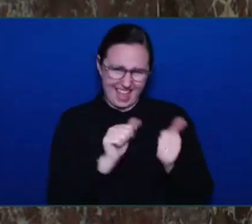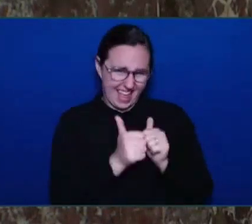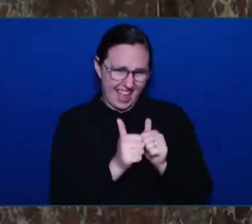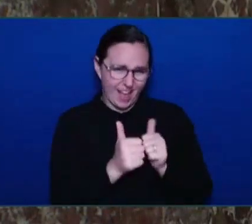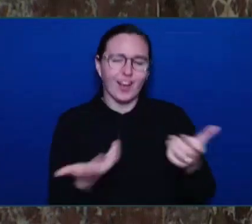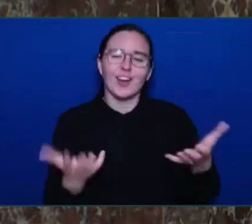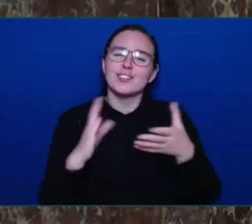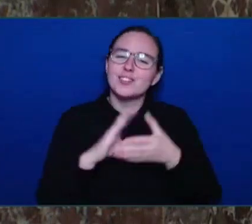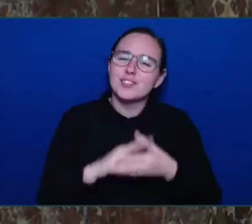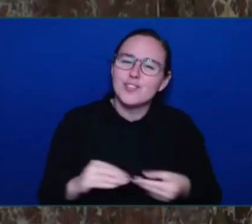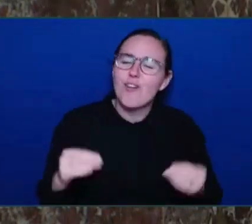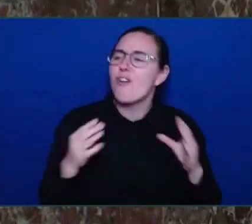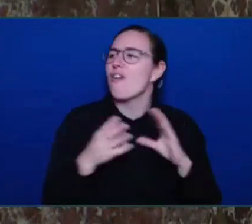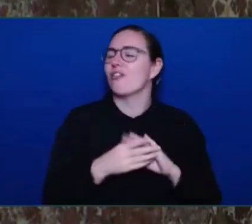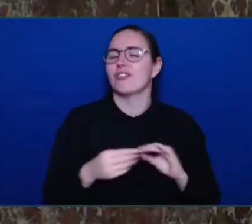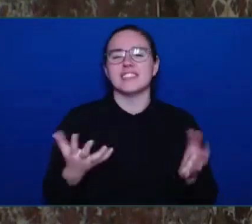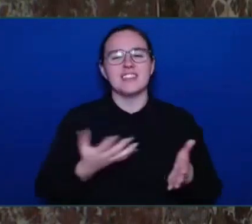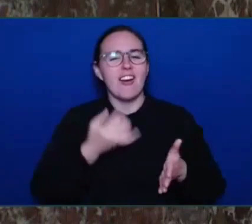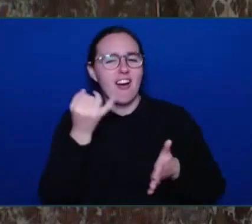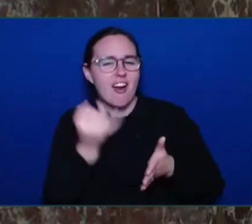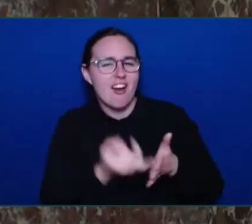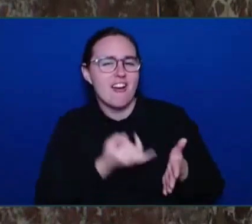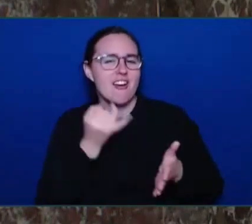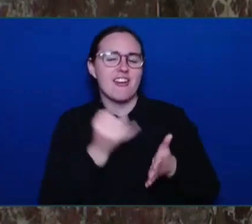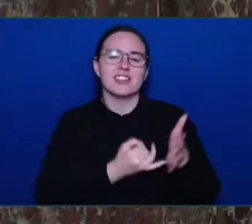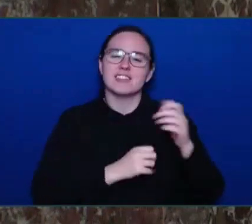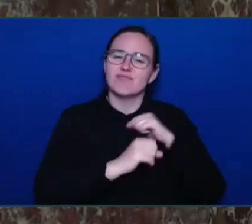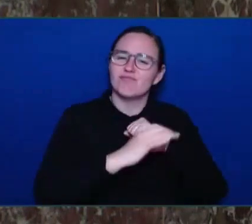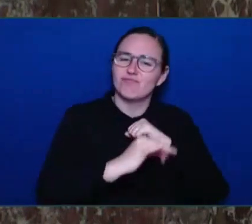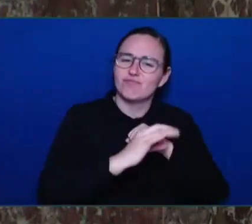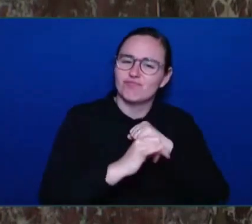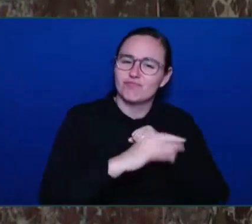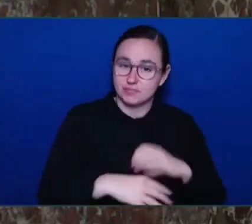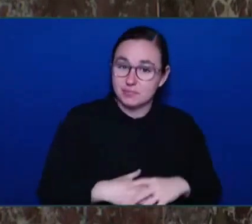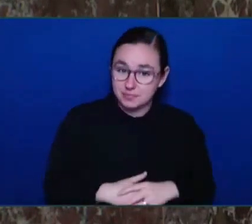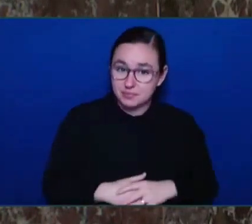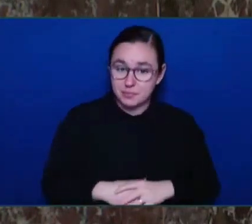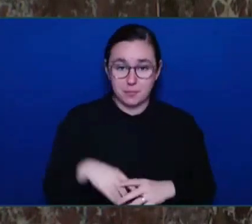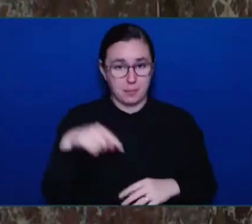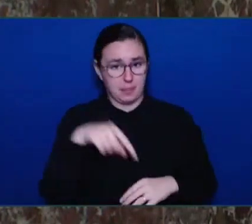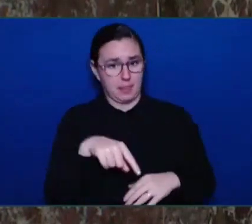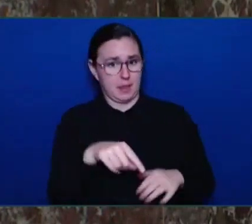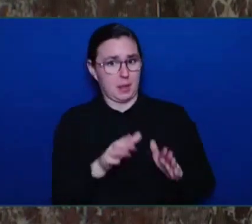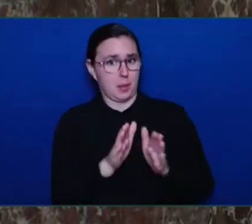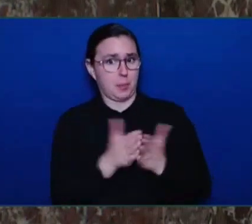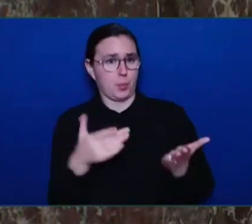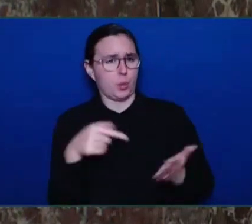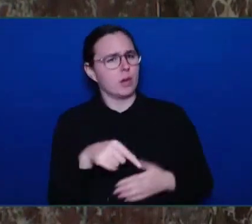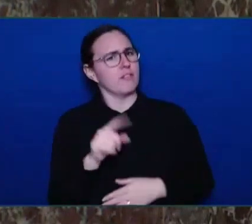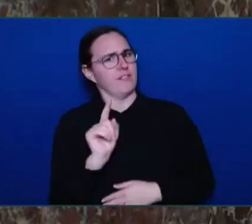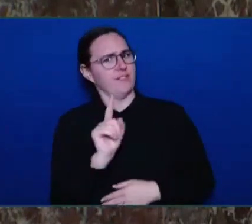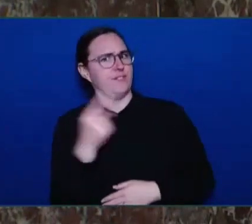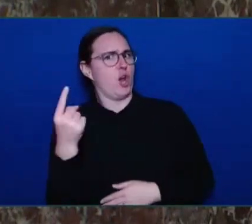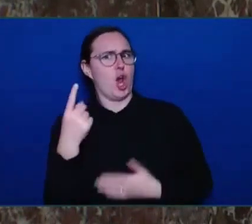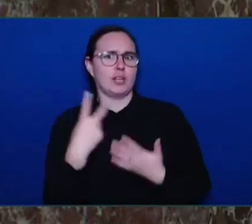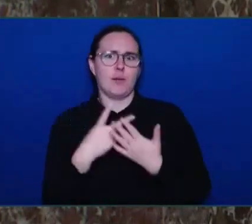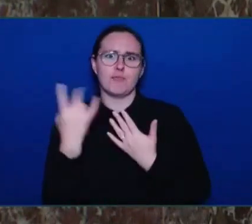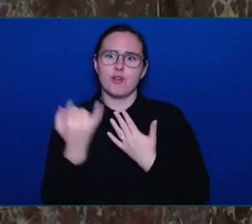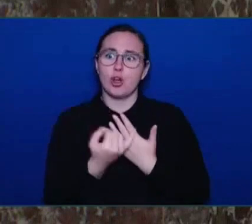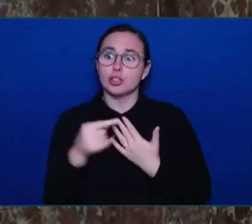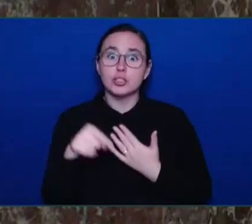They wanted to help schoolchildren learn about embracing diversity and encouraging acceptance and respect of all cultures.